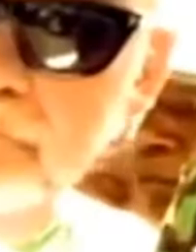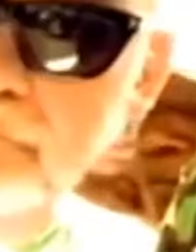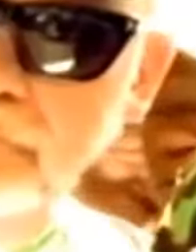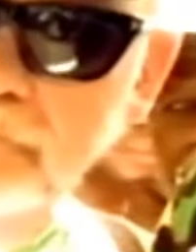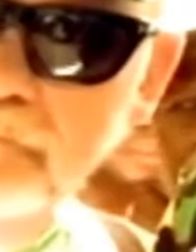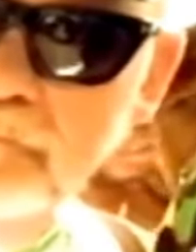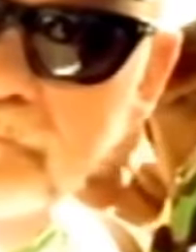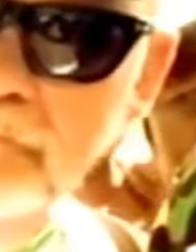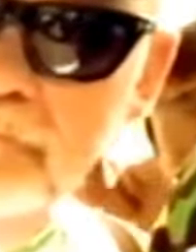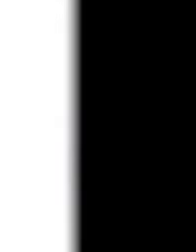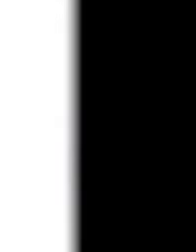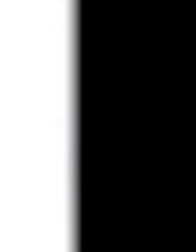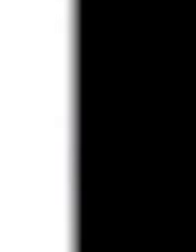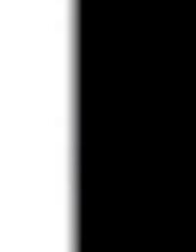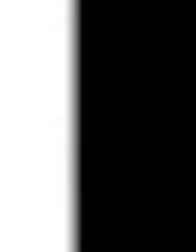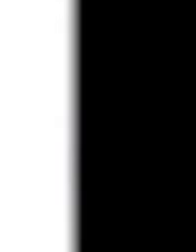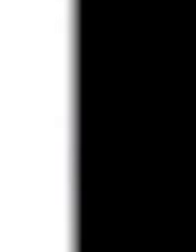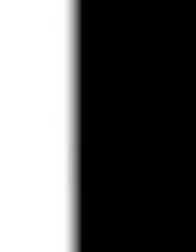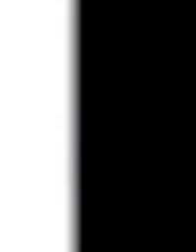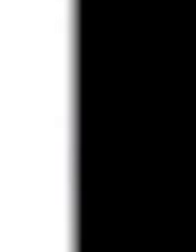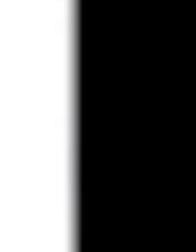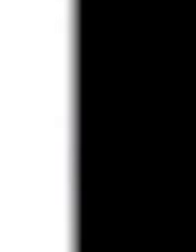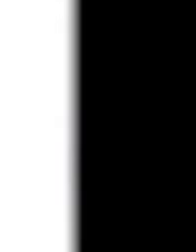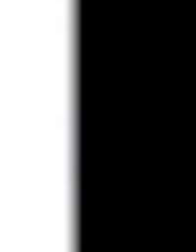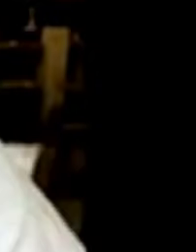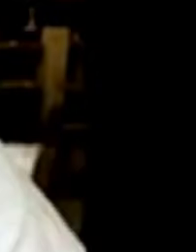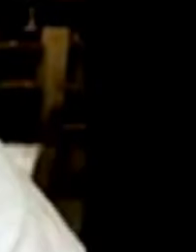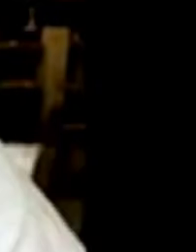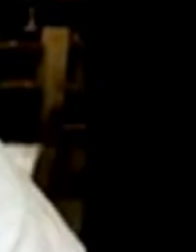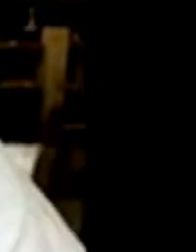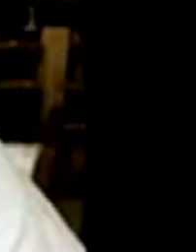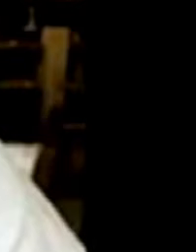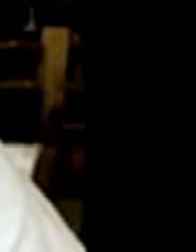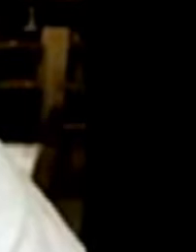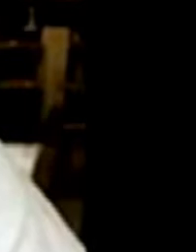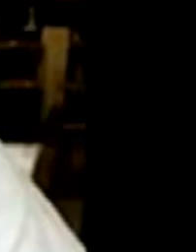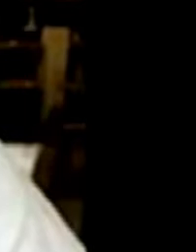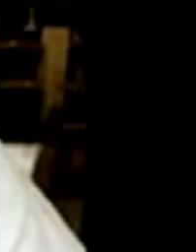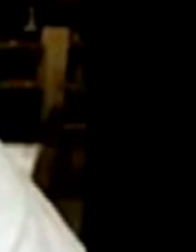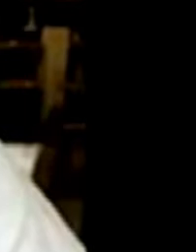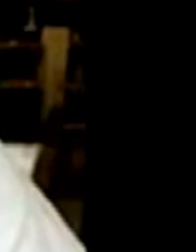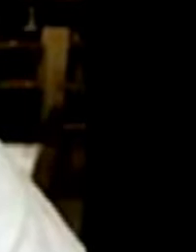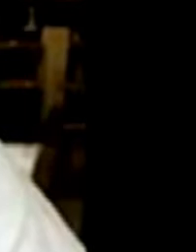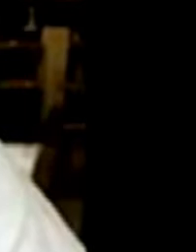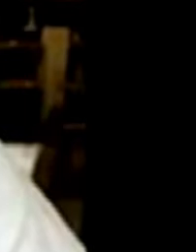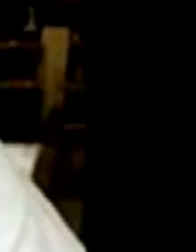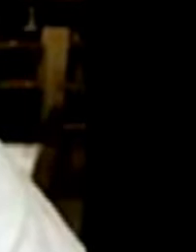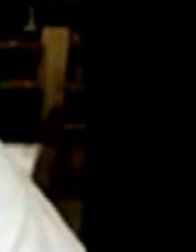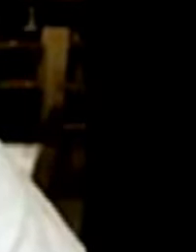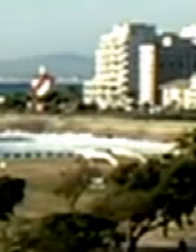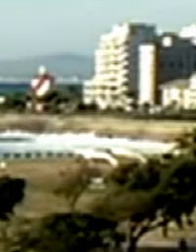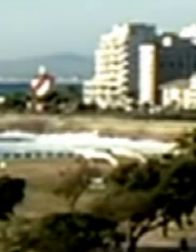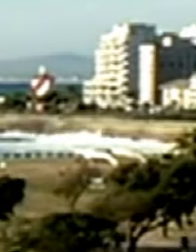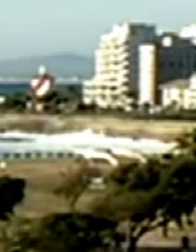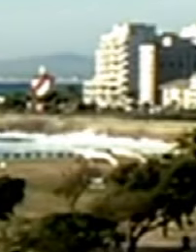but allegedly ripped apart some copies of the book and threw the pages around. Clearly that book wants to divide South